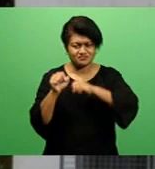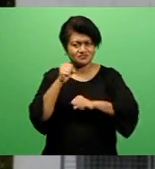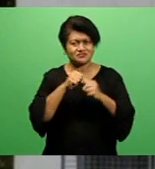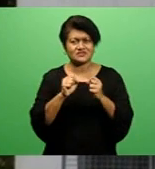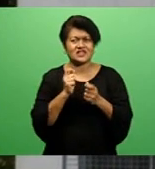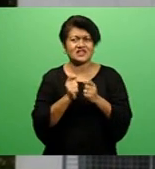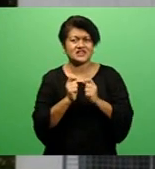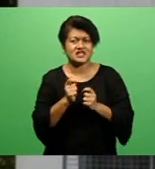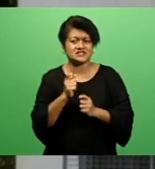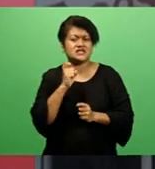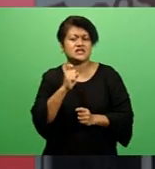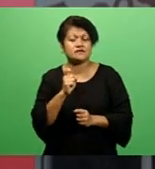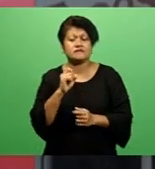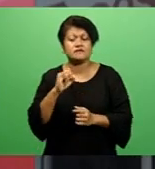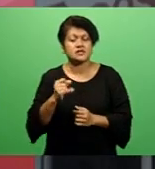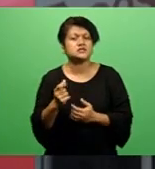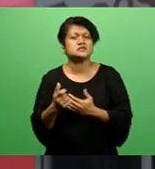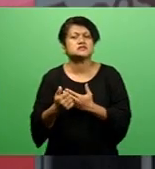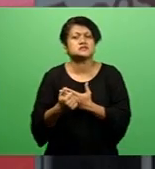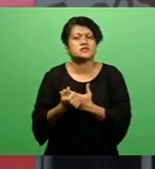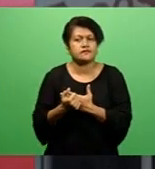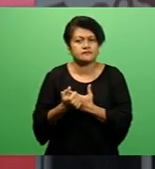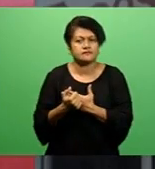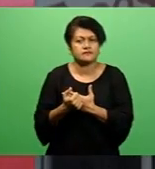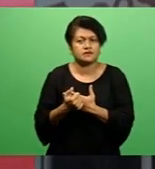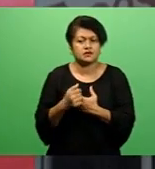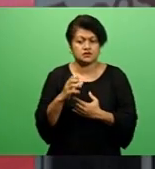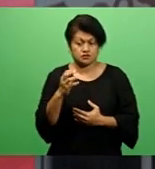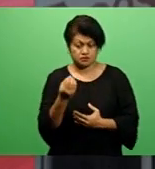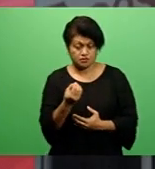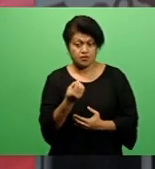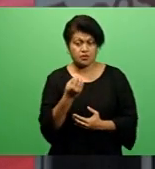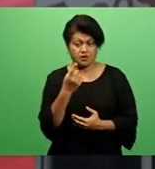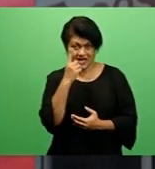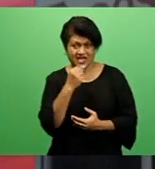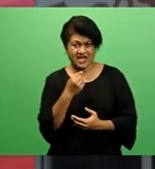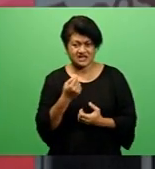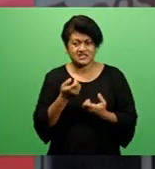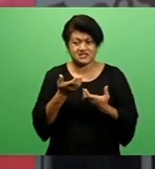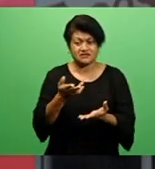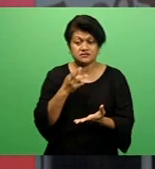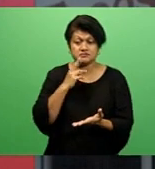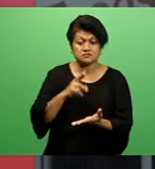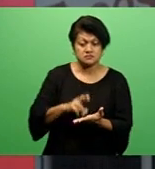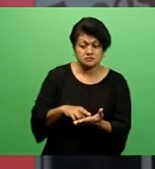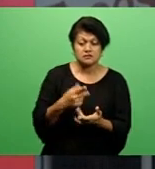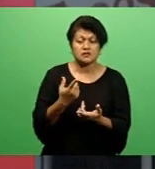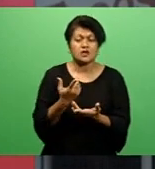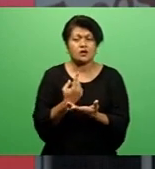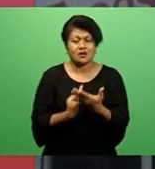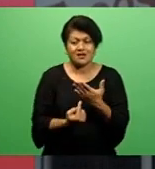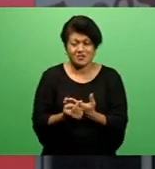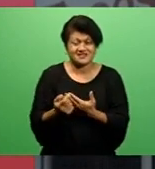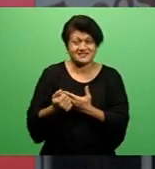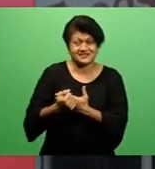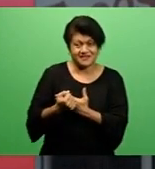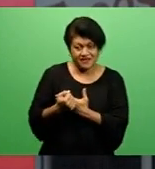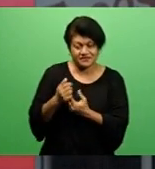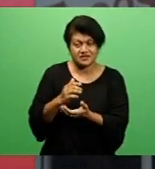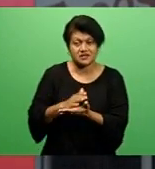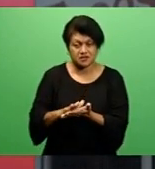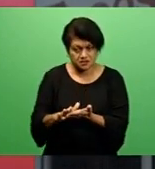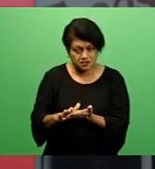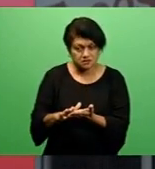safe. So the ball is in the court. Once they can provide us the results, the discharge is safe and clean and meets the